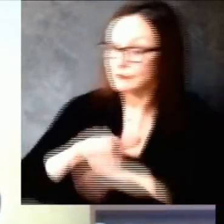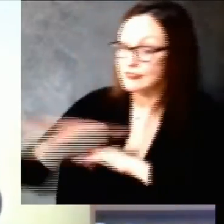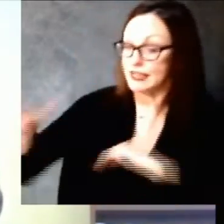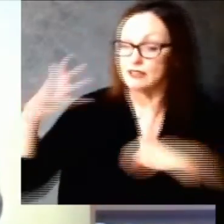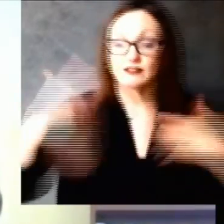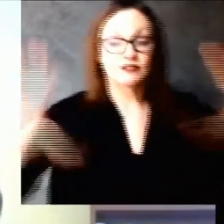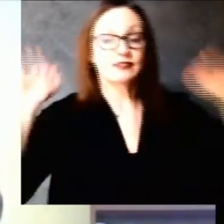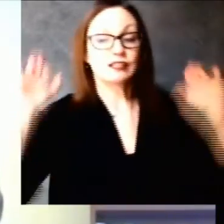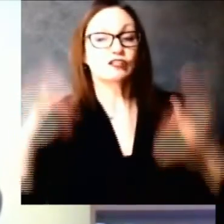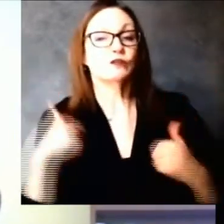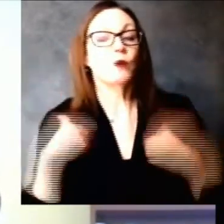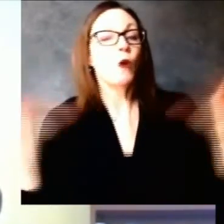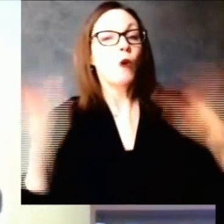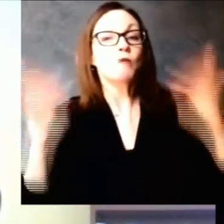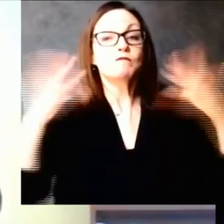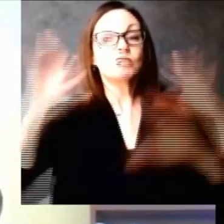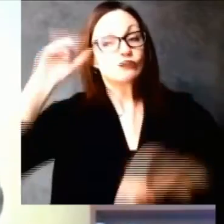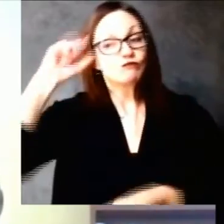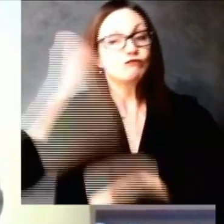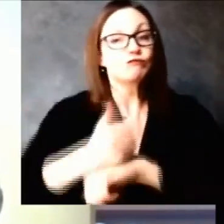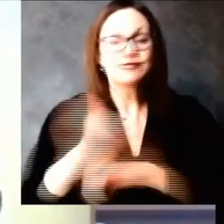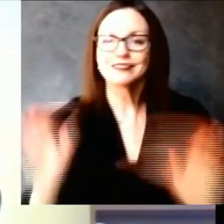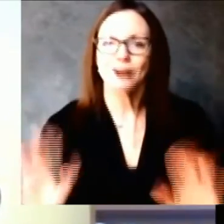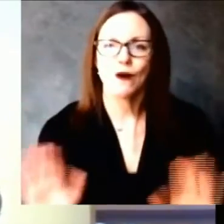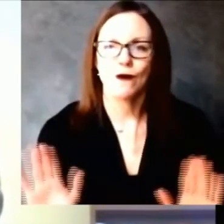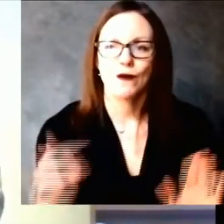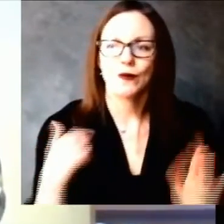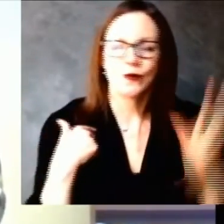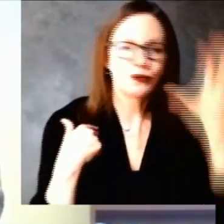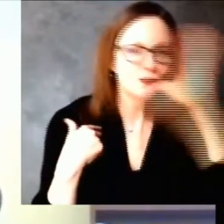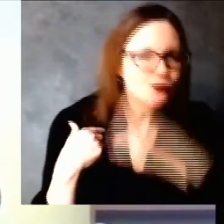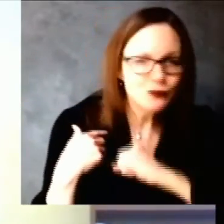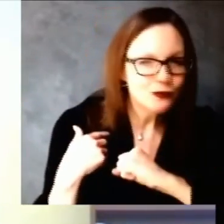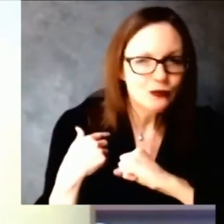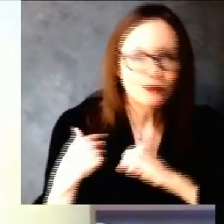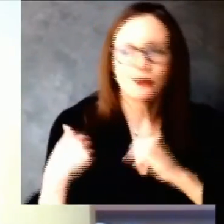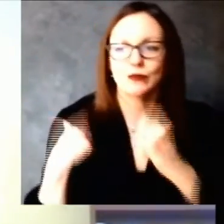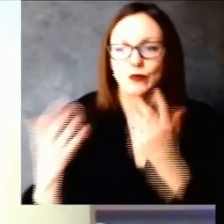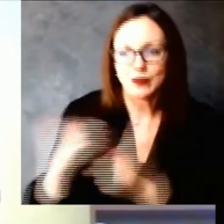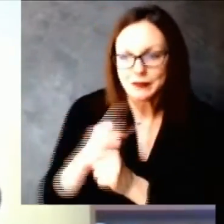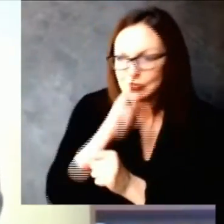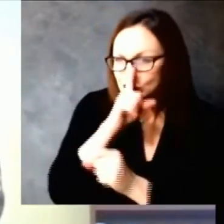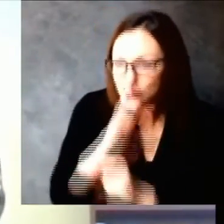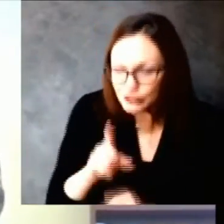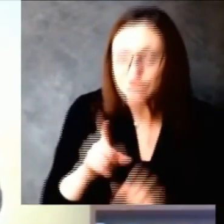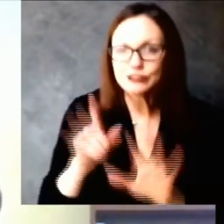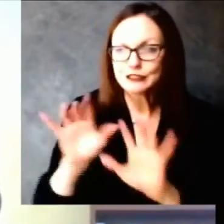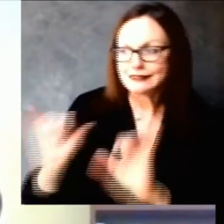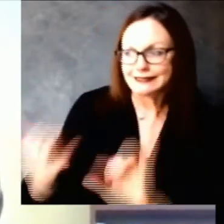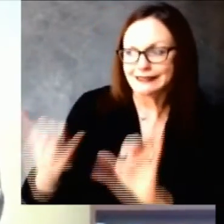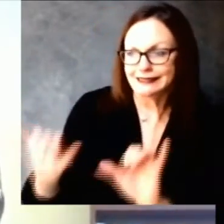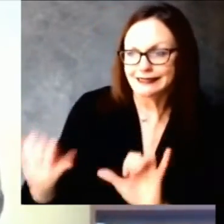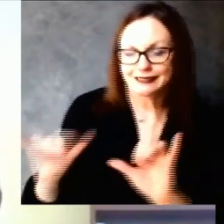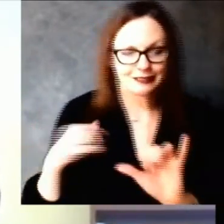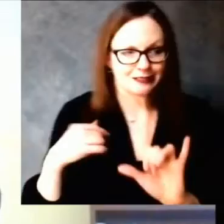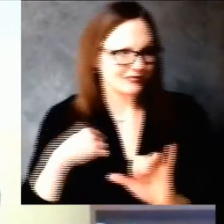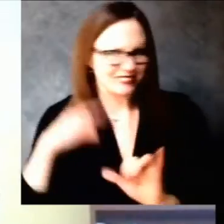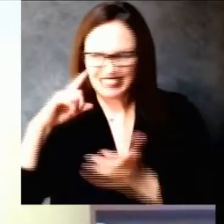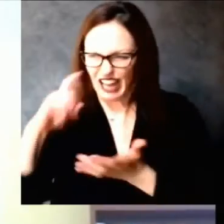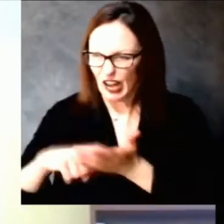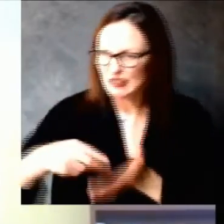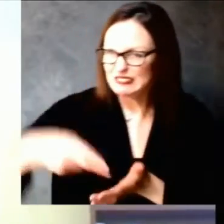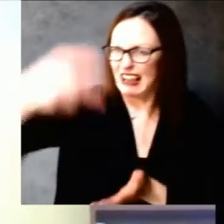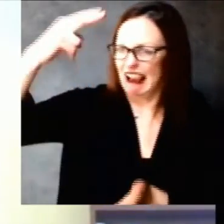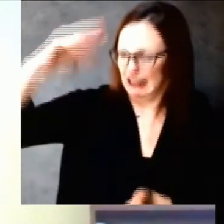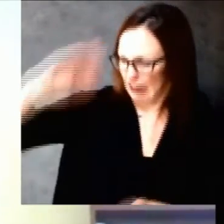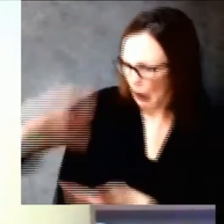and so we need to take action to make sure that there is adequate vaccine supplies to the neighborhoods and